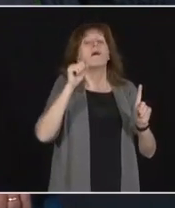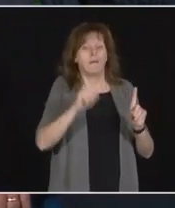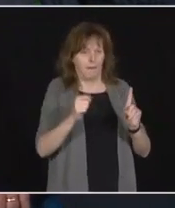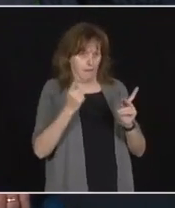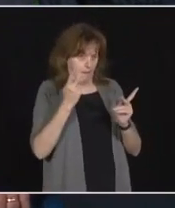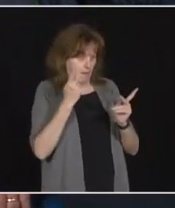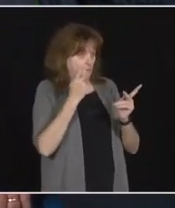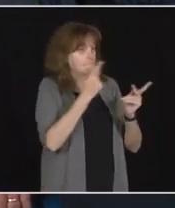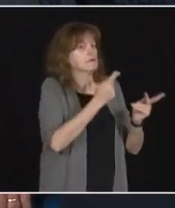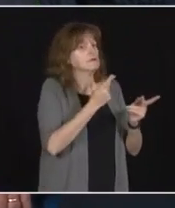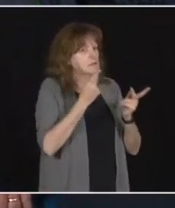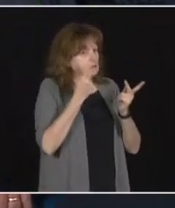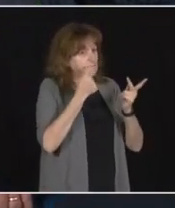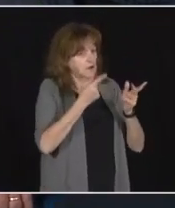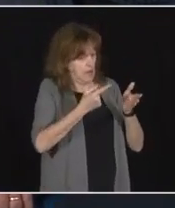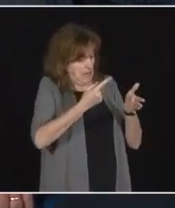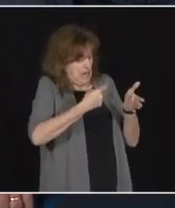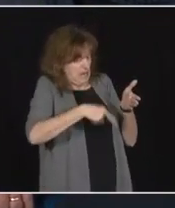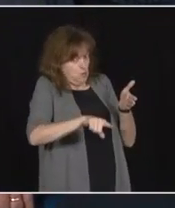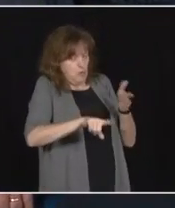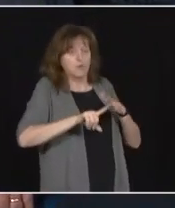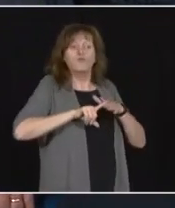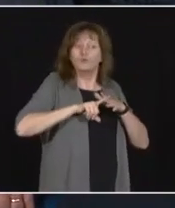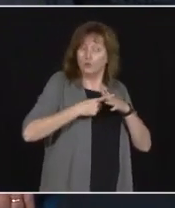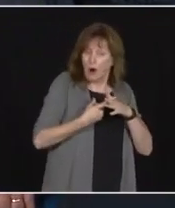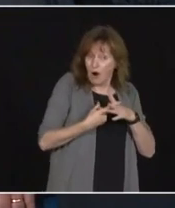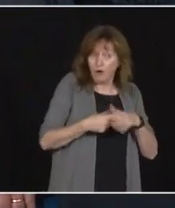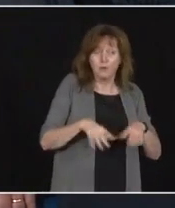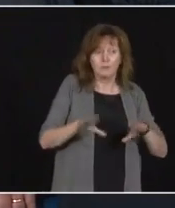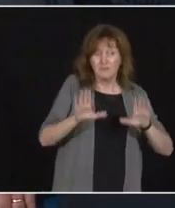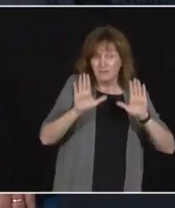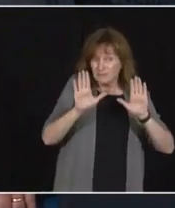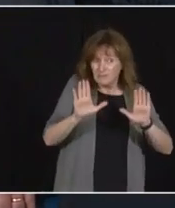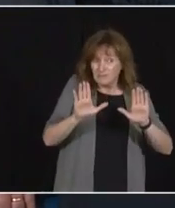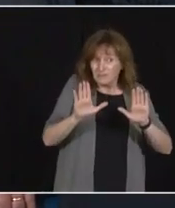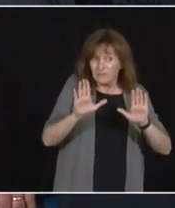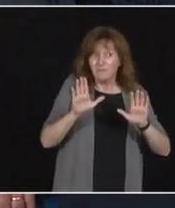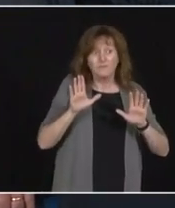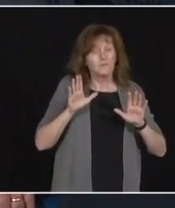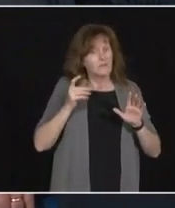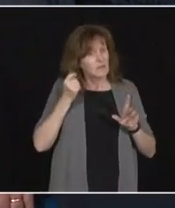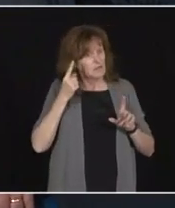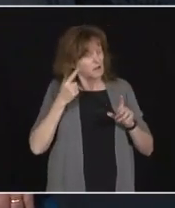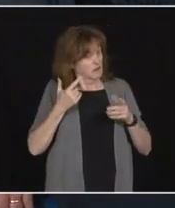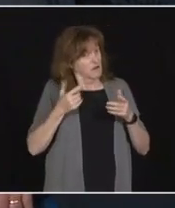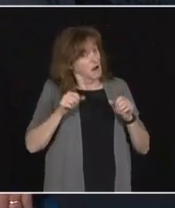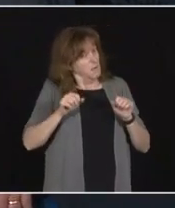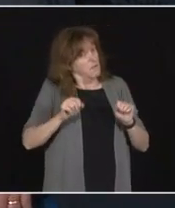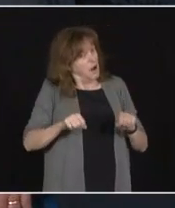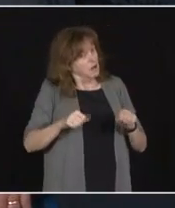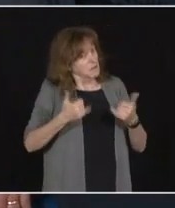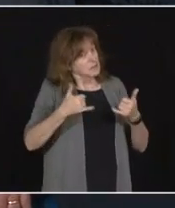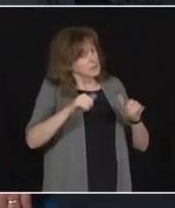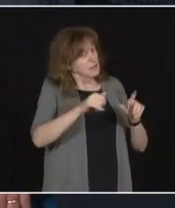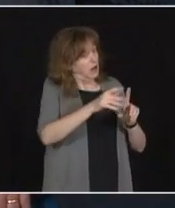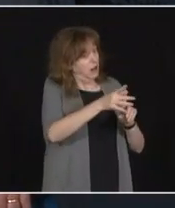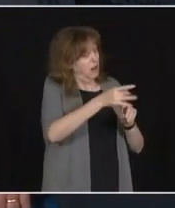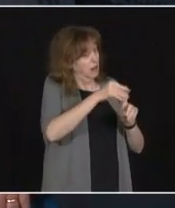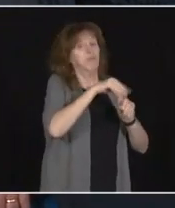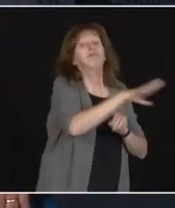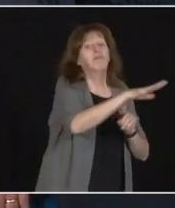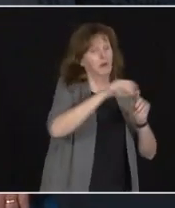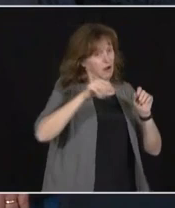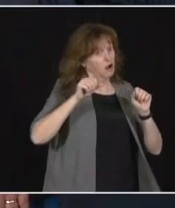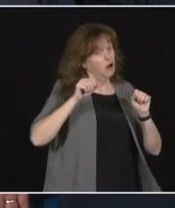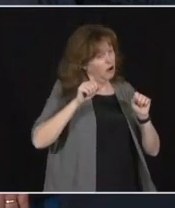into our long-term care homes and retirement homes is still our So certain conditions must